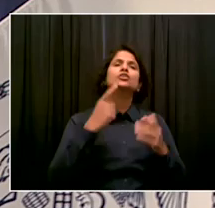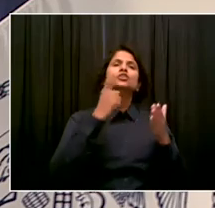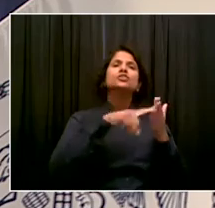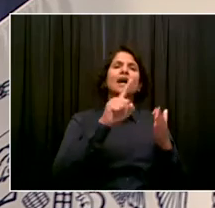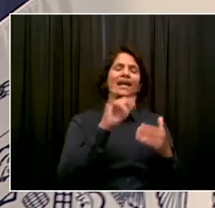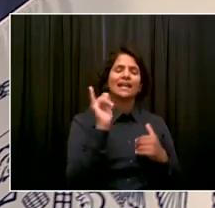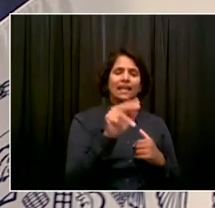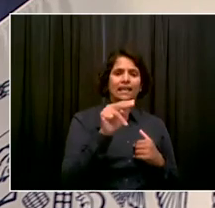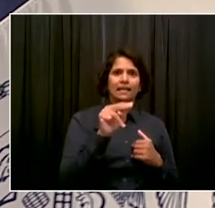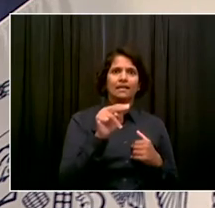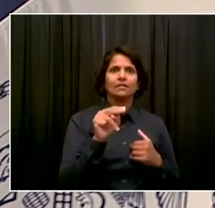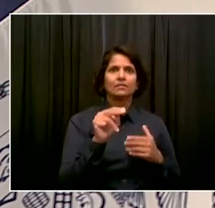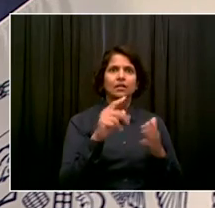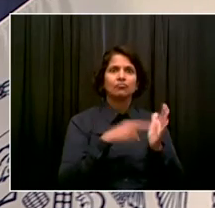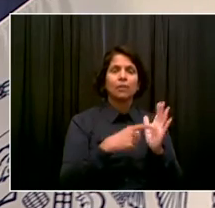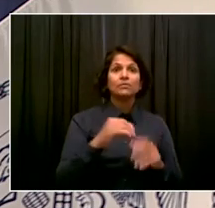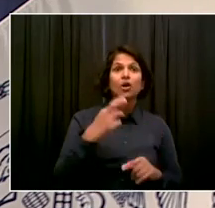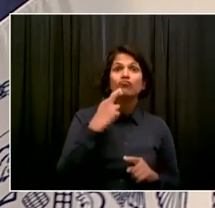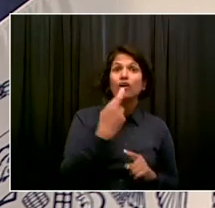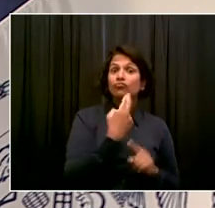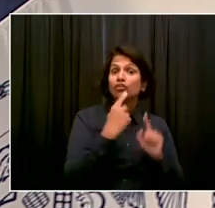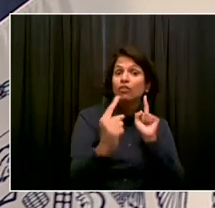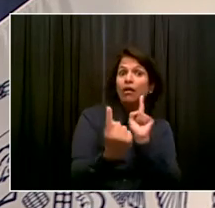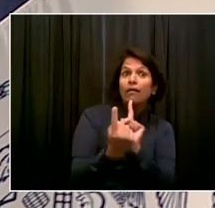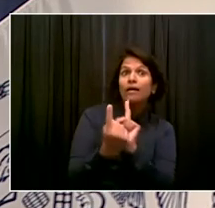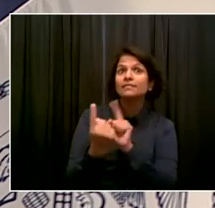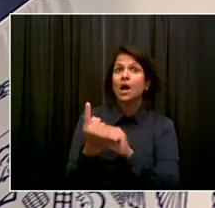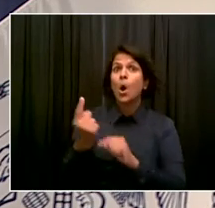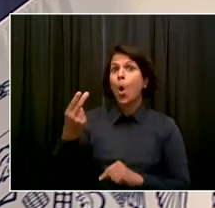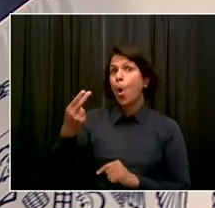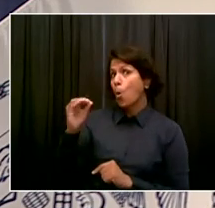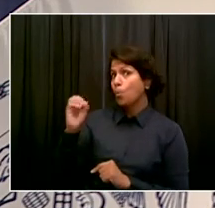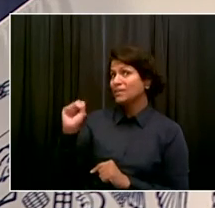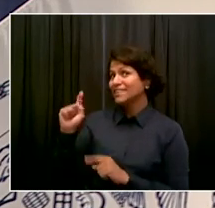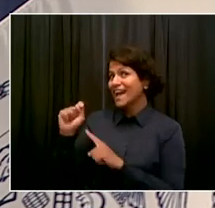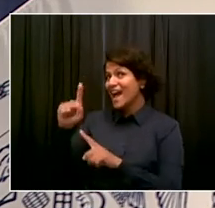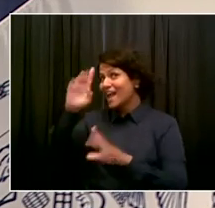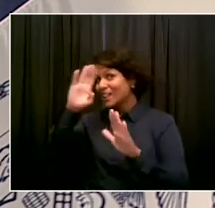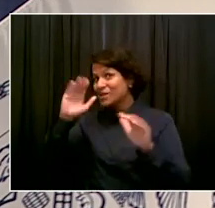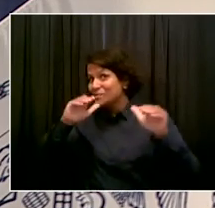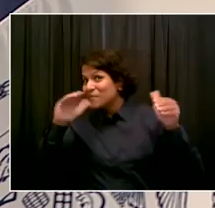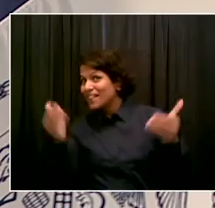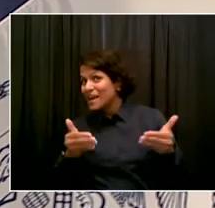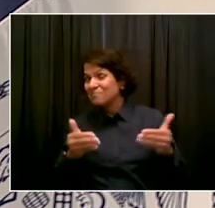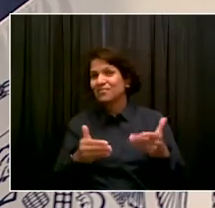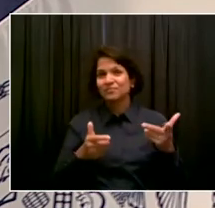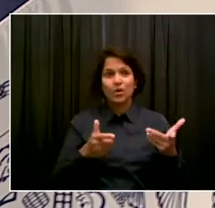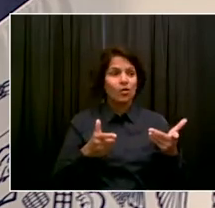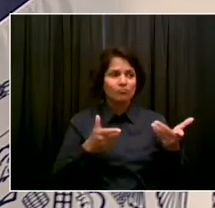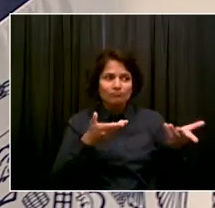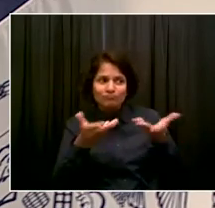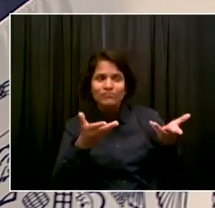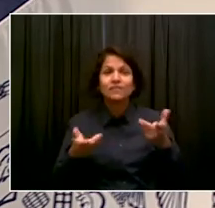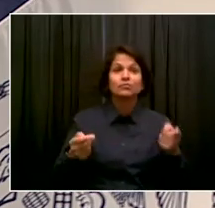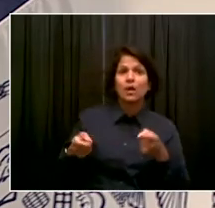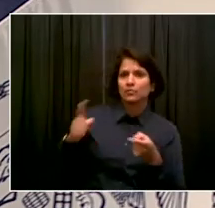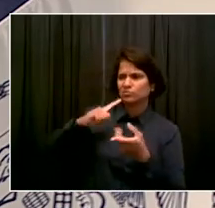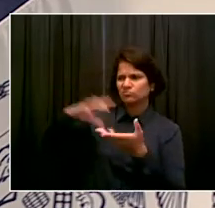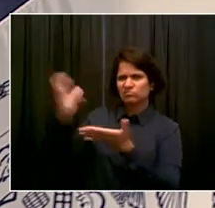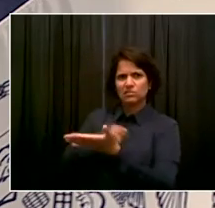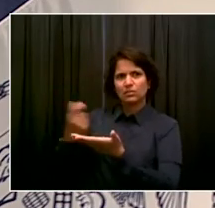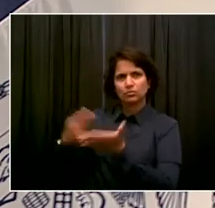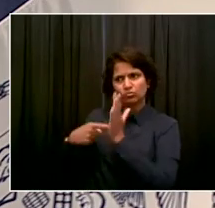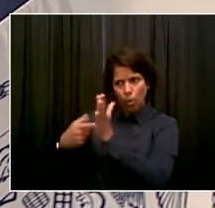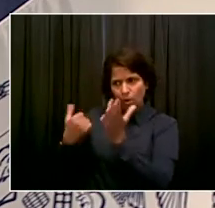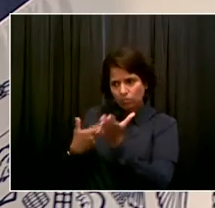or fitness club, you know, just think about the different venues we're talking about, a movie theater. There's always a place where someone